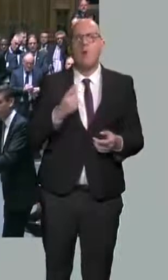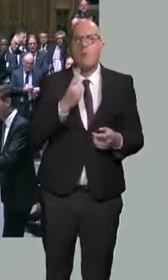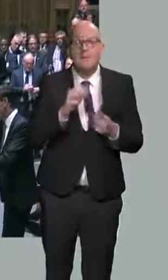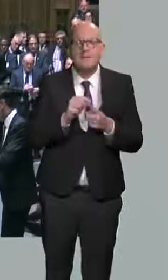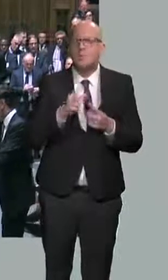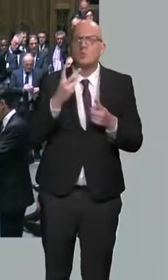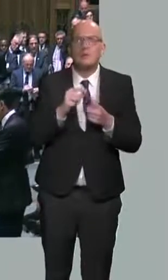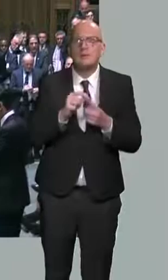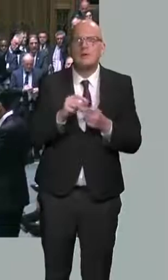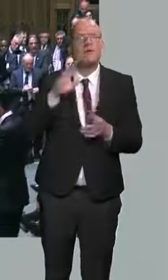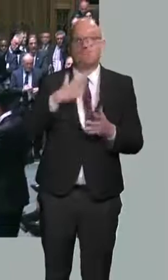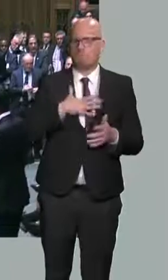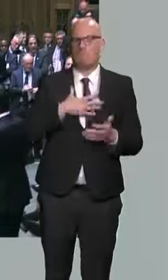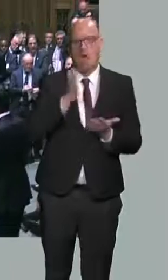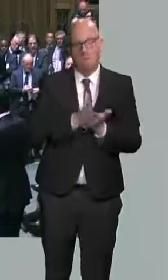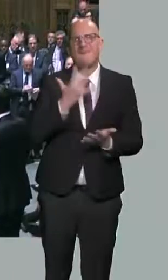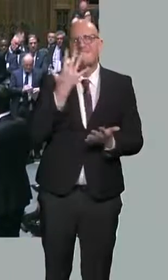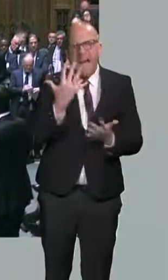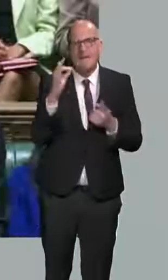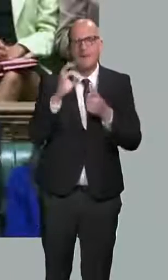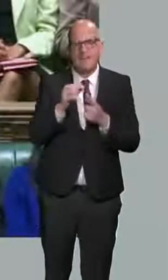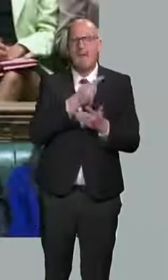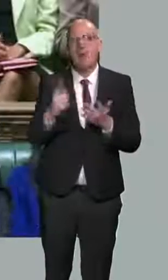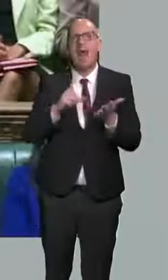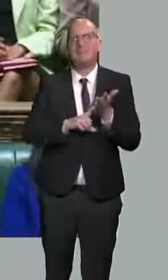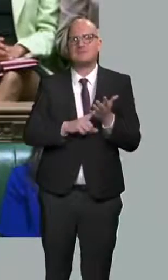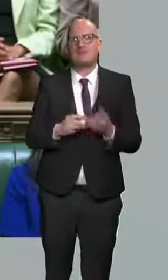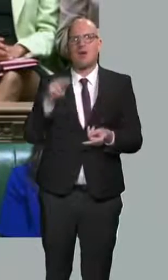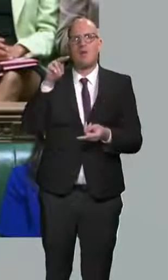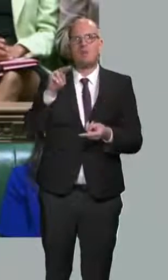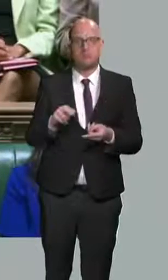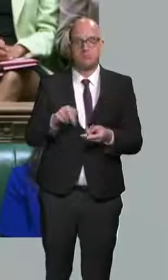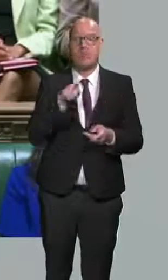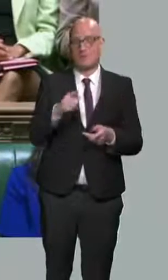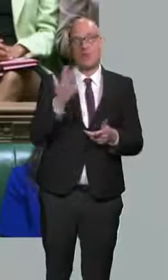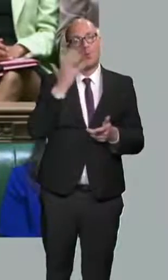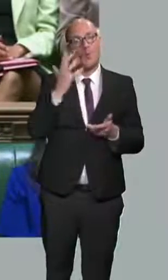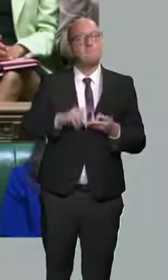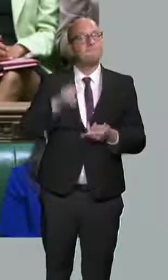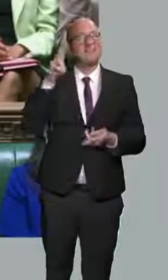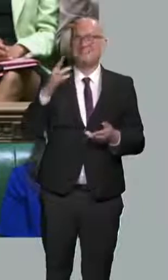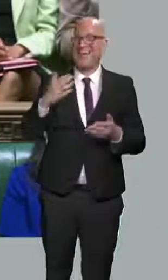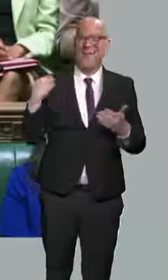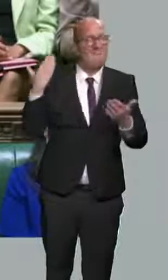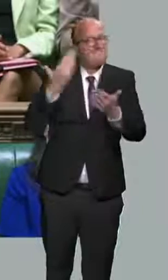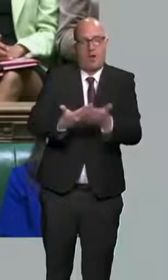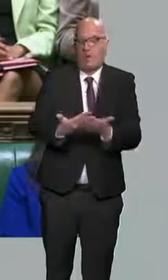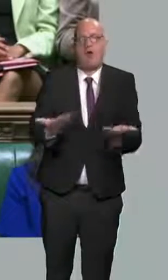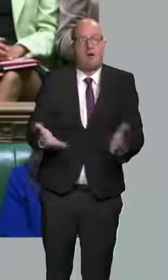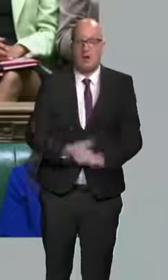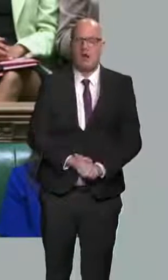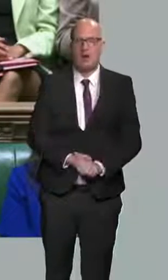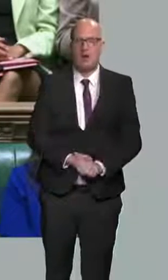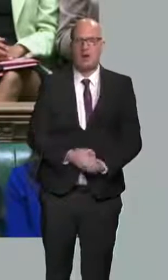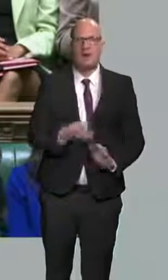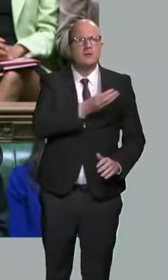pence per litre. The biggest cut to all fuel duty rates ever. And while some